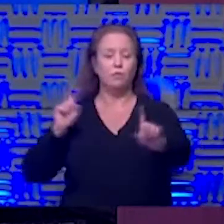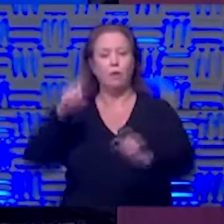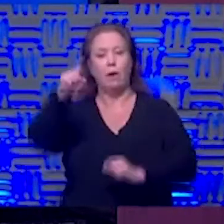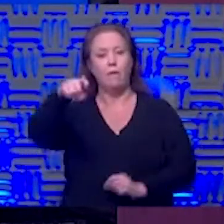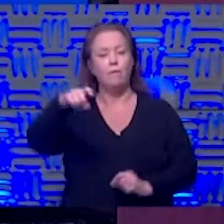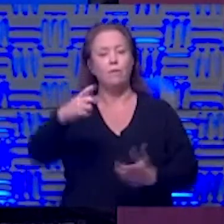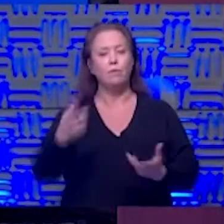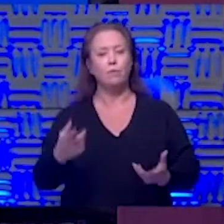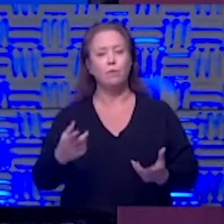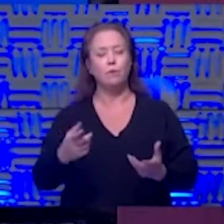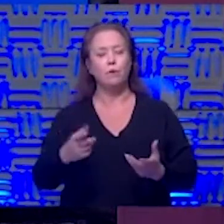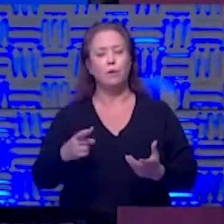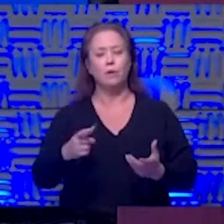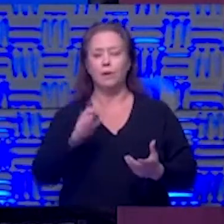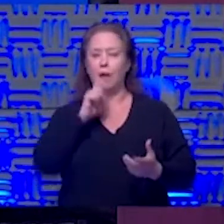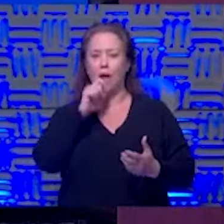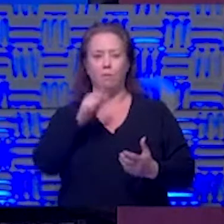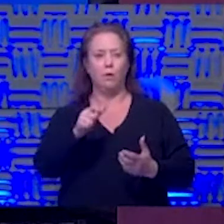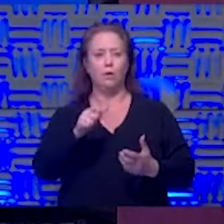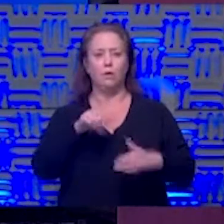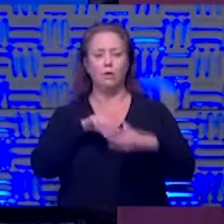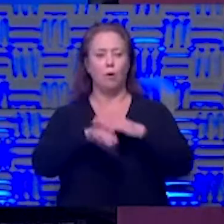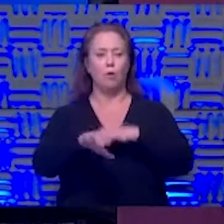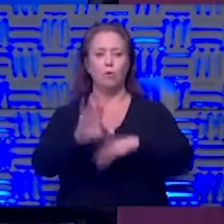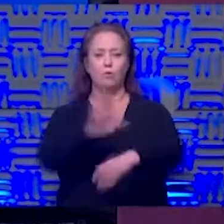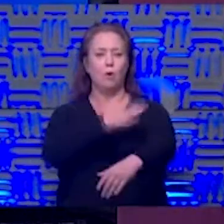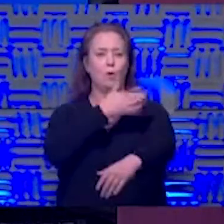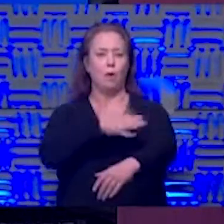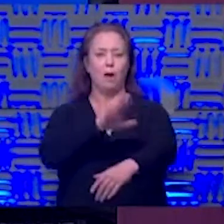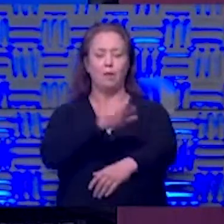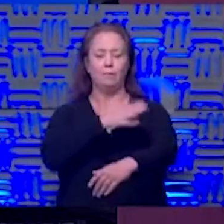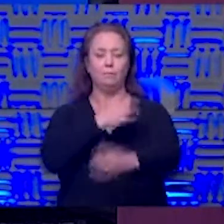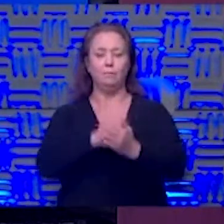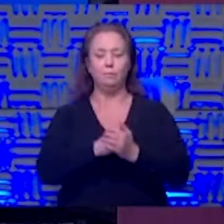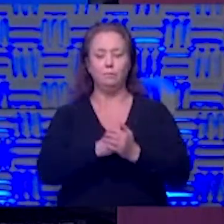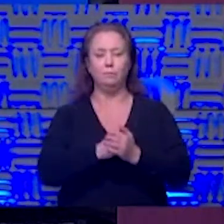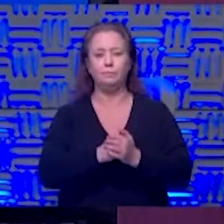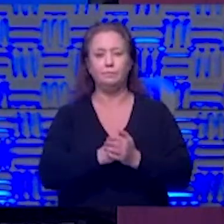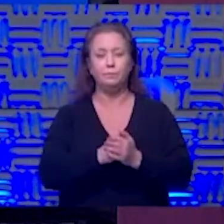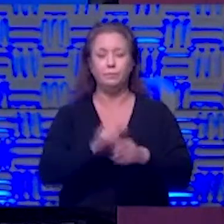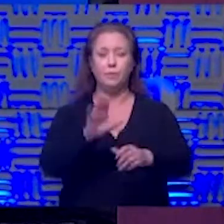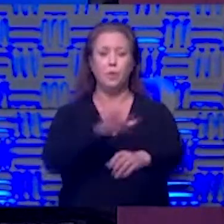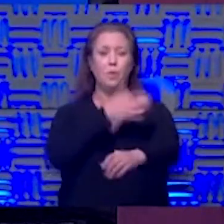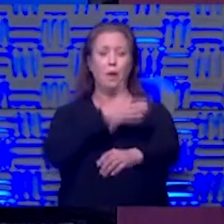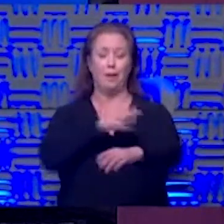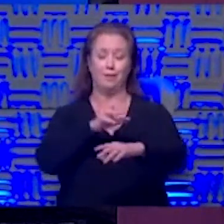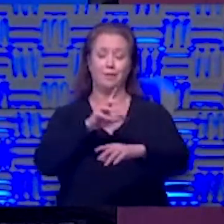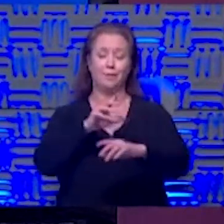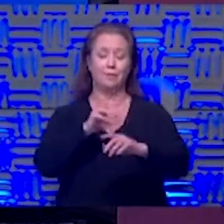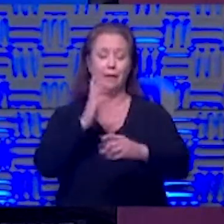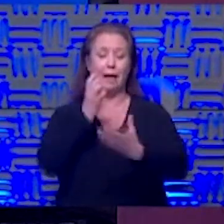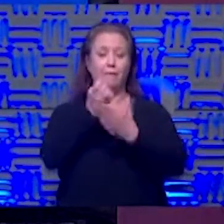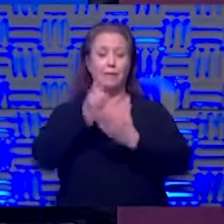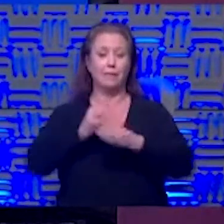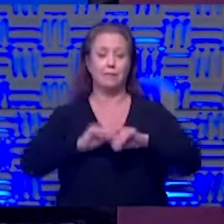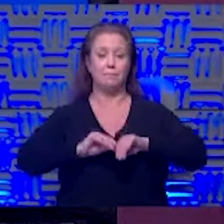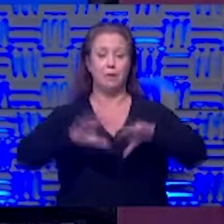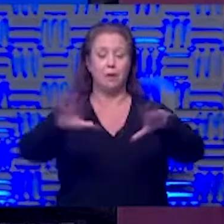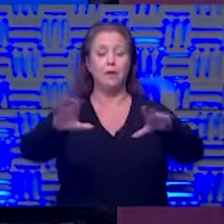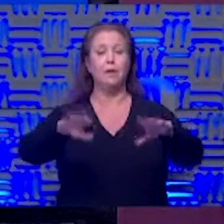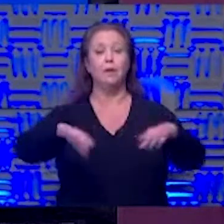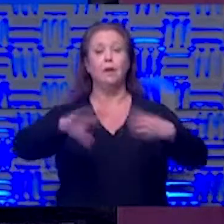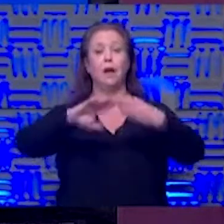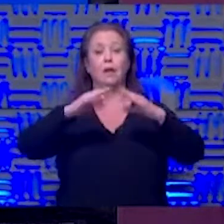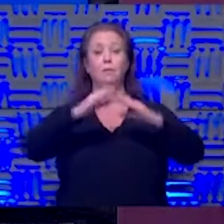got to wear a mask and i wouldn't get anywhere near choir because it's really clear that choir spread this disease now i'm a community